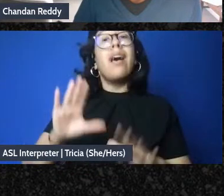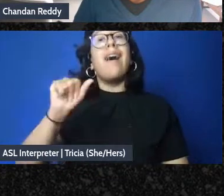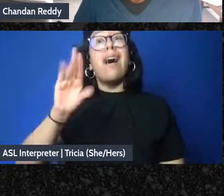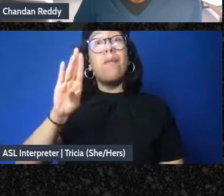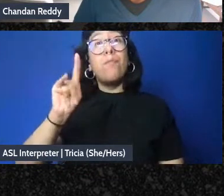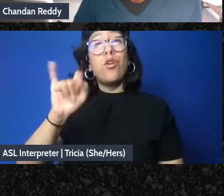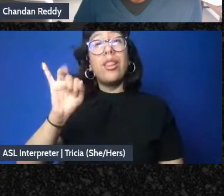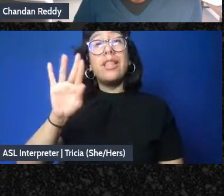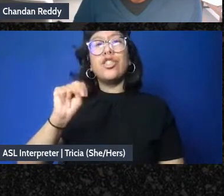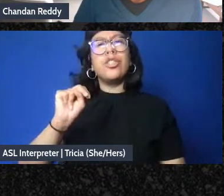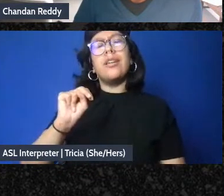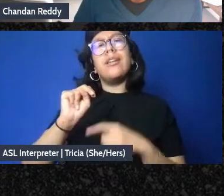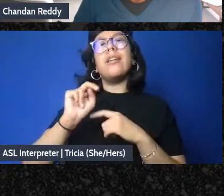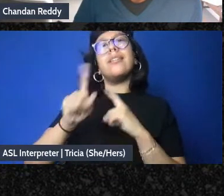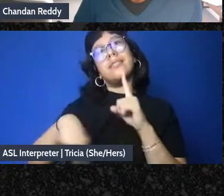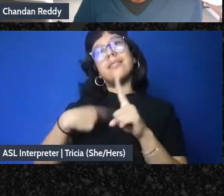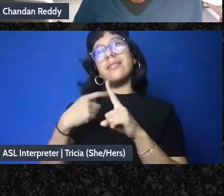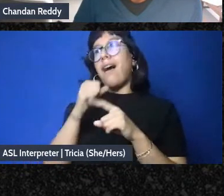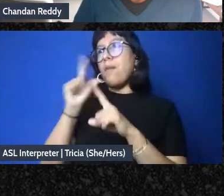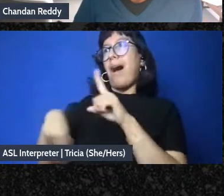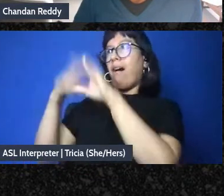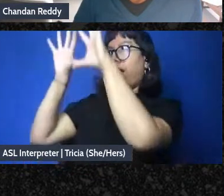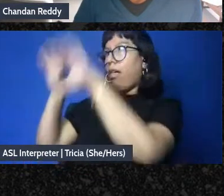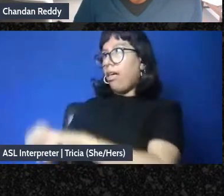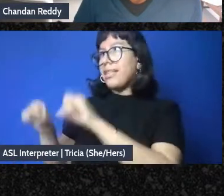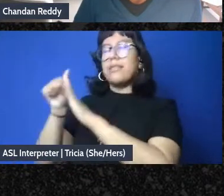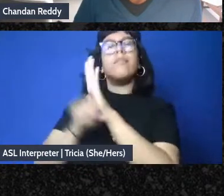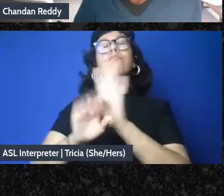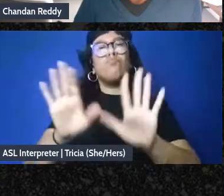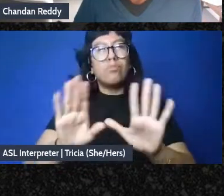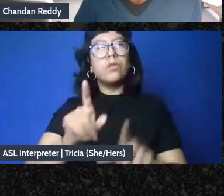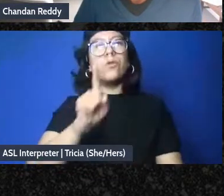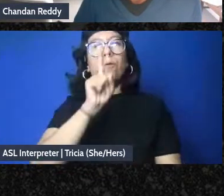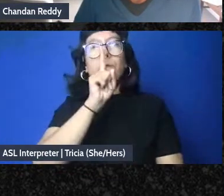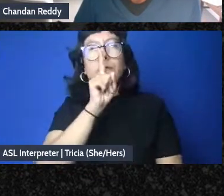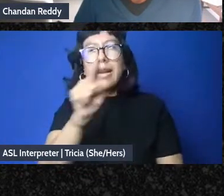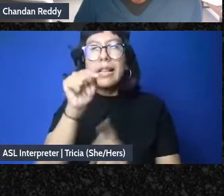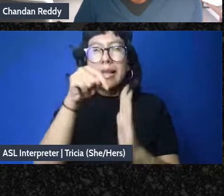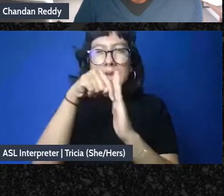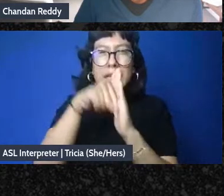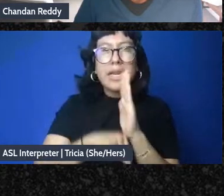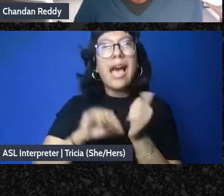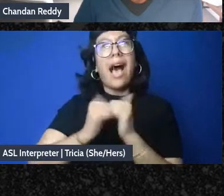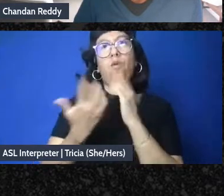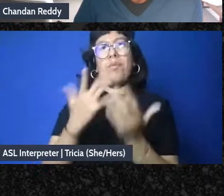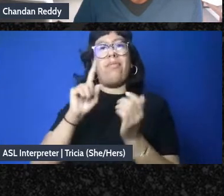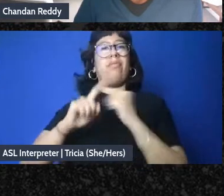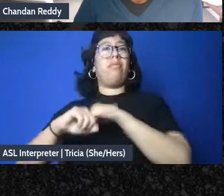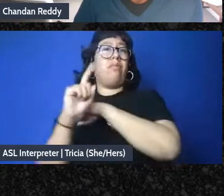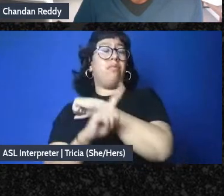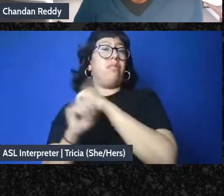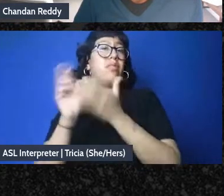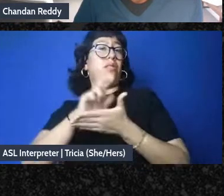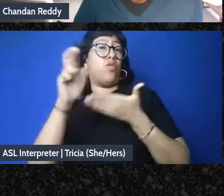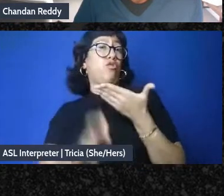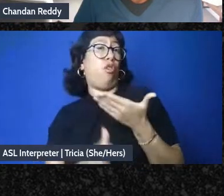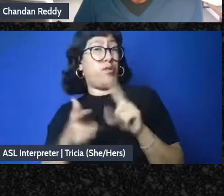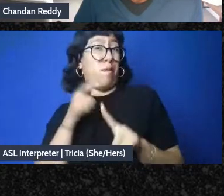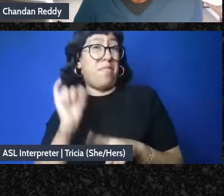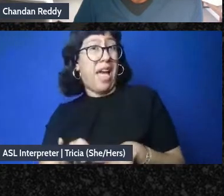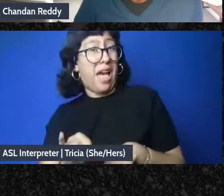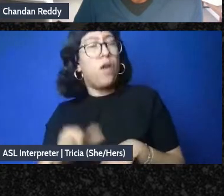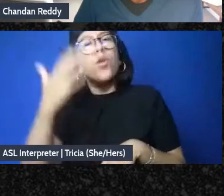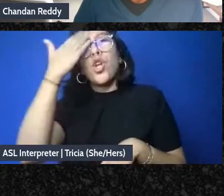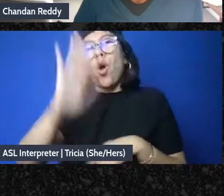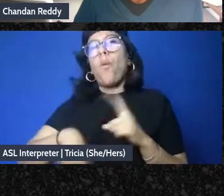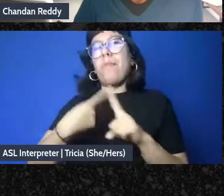about it's not just mess with the state however it's like let's really think how this stuff comes back to bite us and that's we usually know about those bites